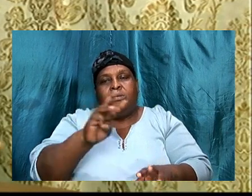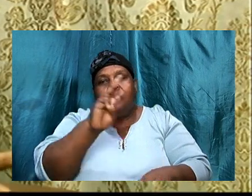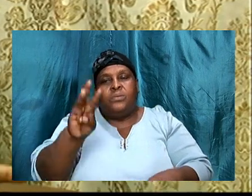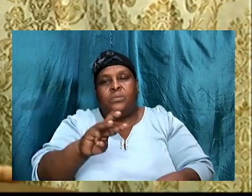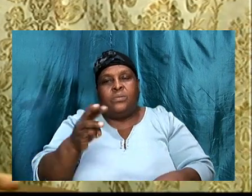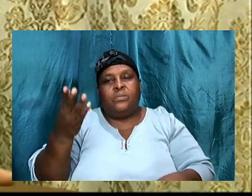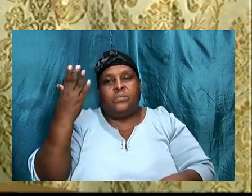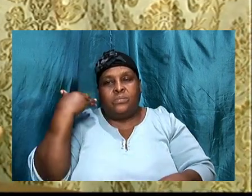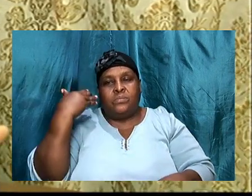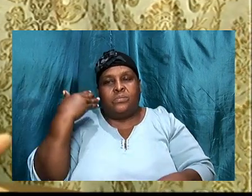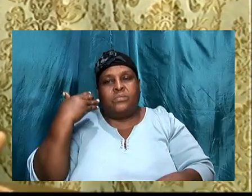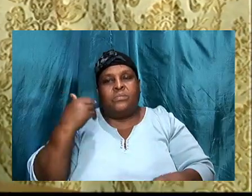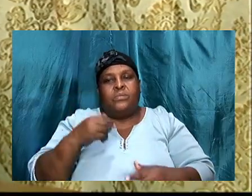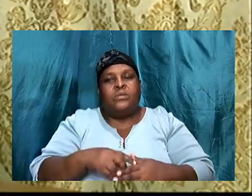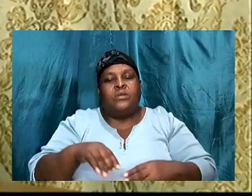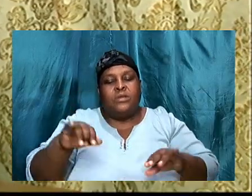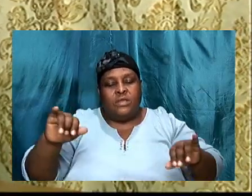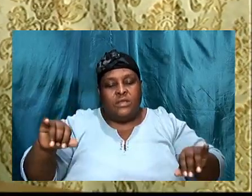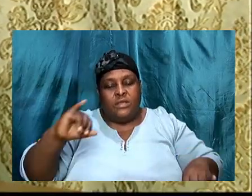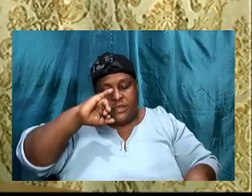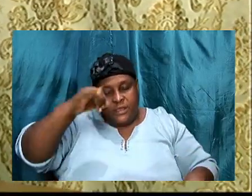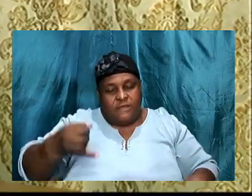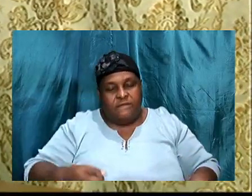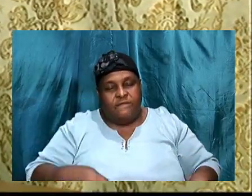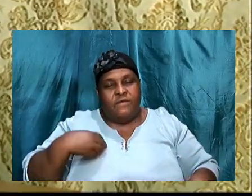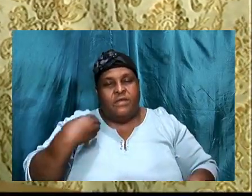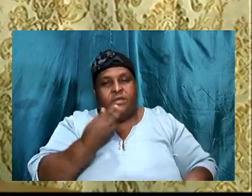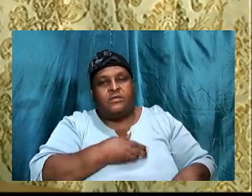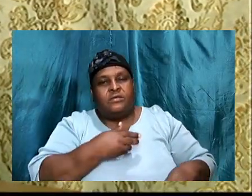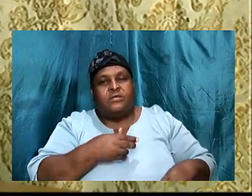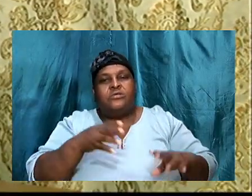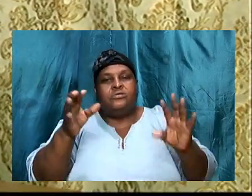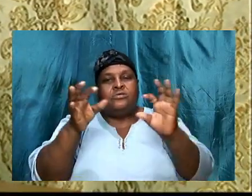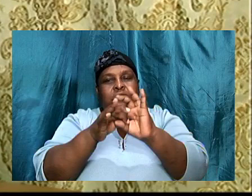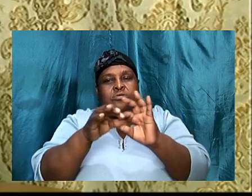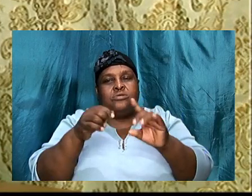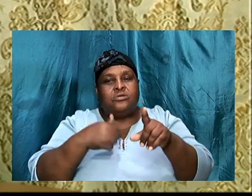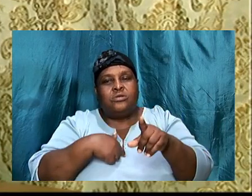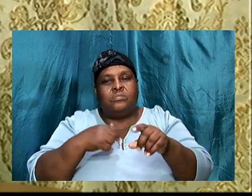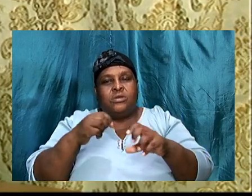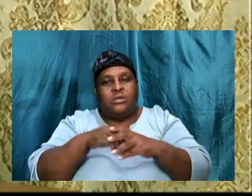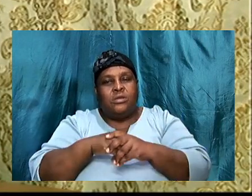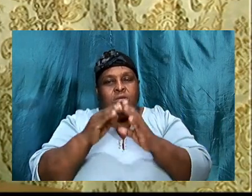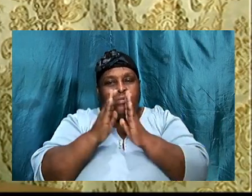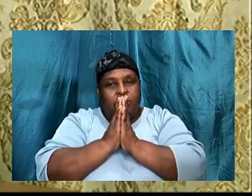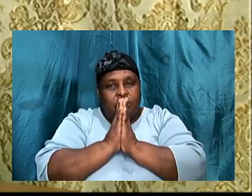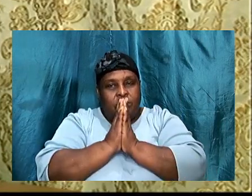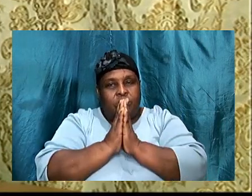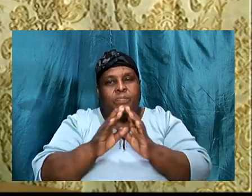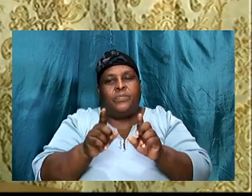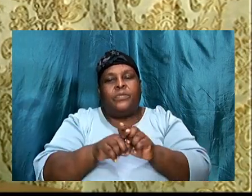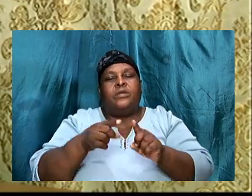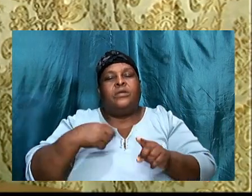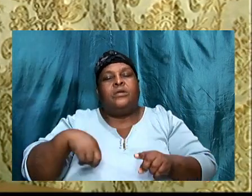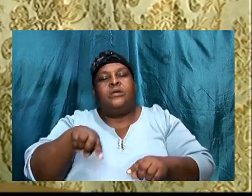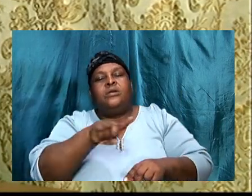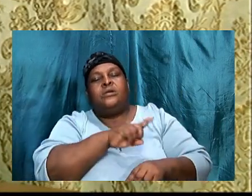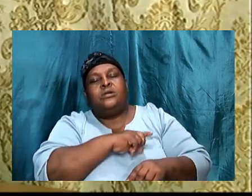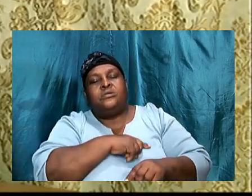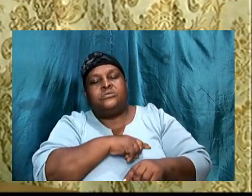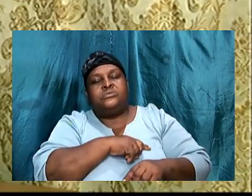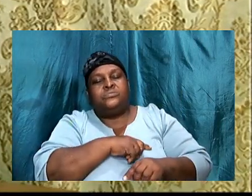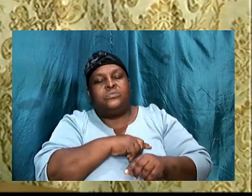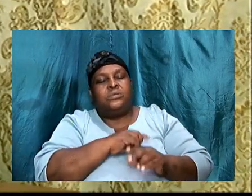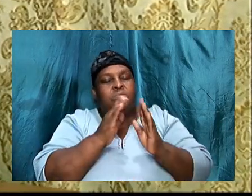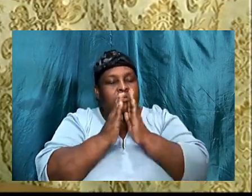invite us, wherever you are, to just join me in prayer as we breathe a small